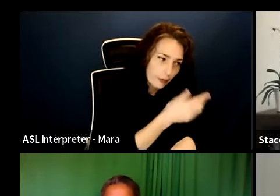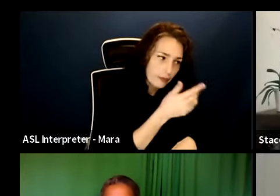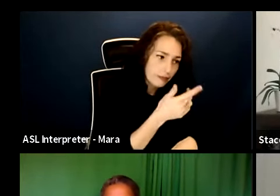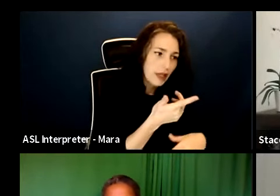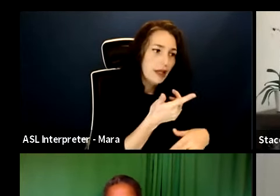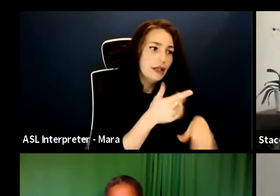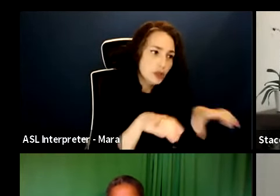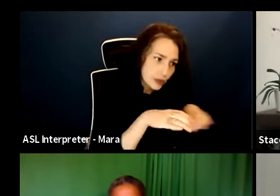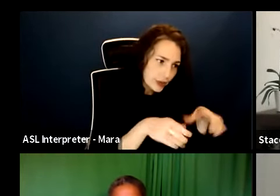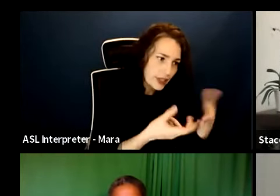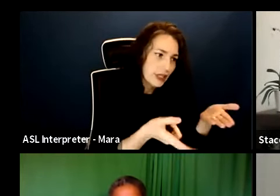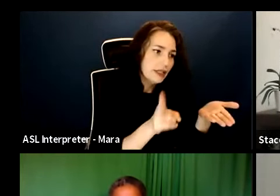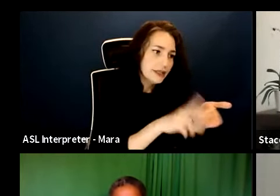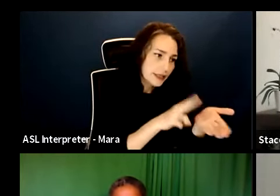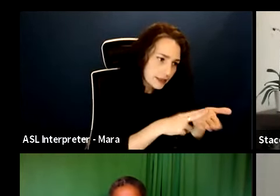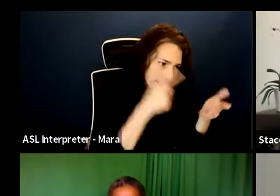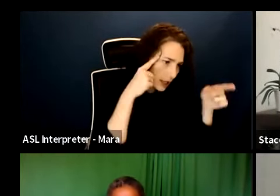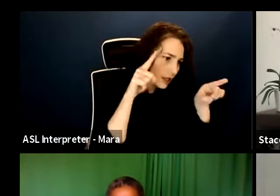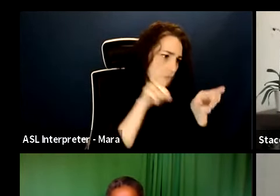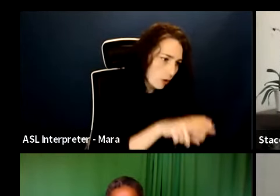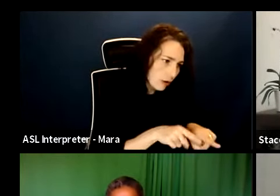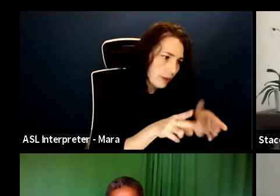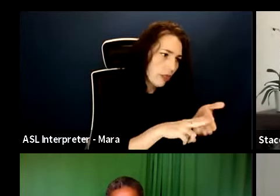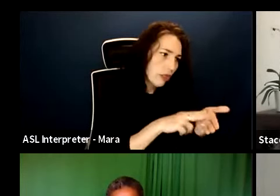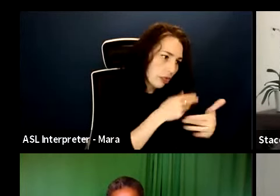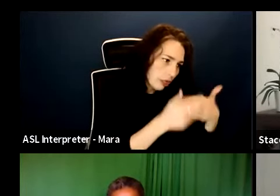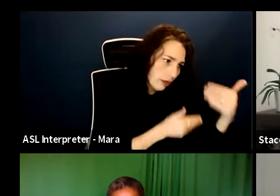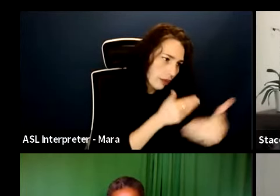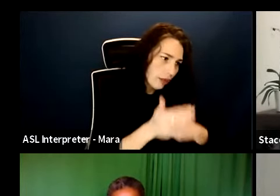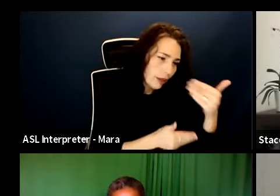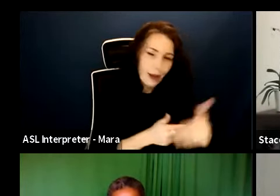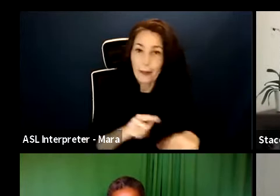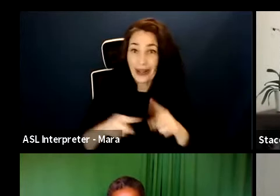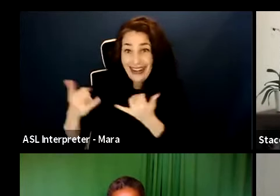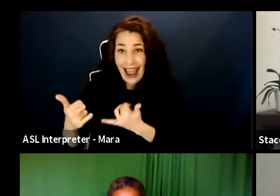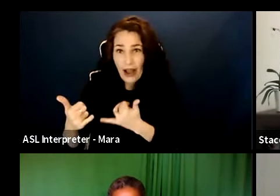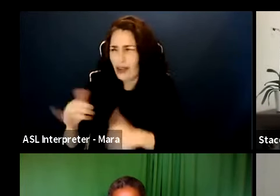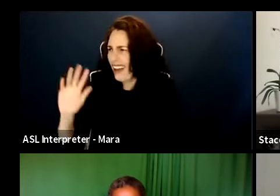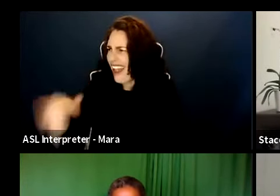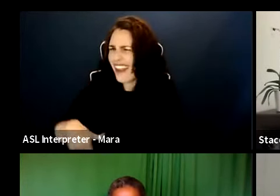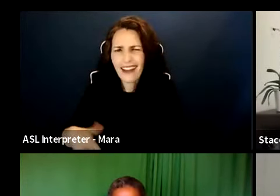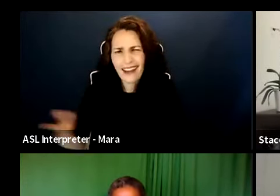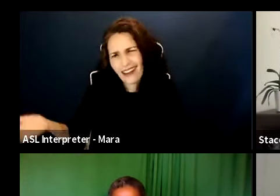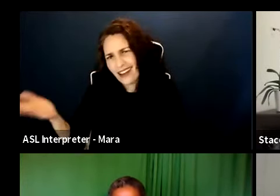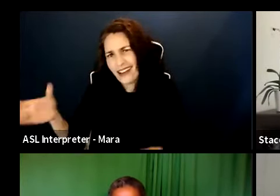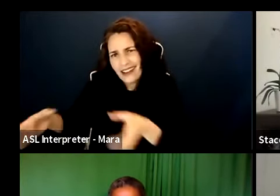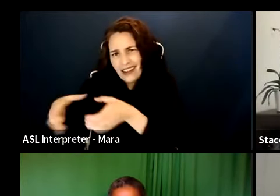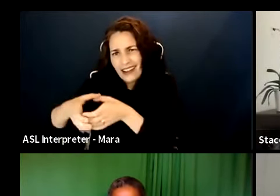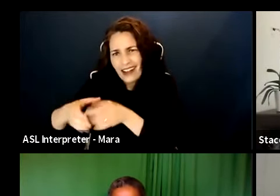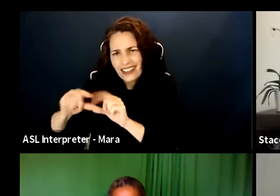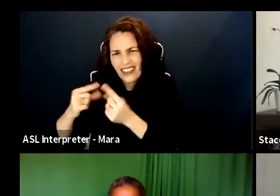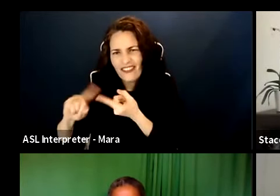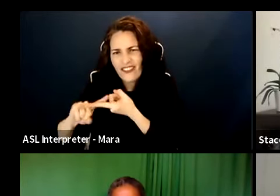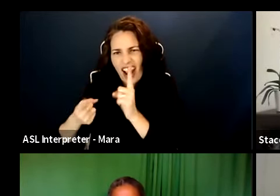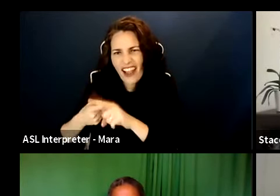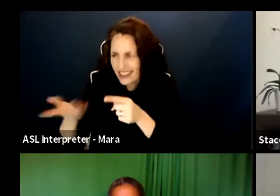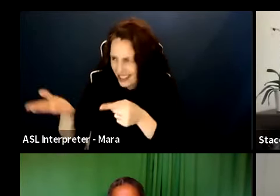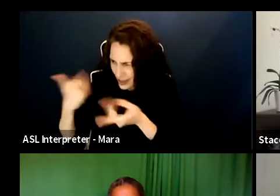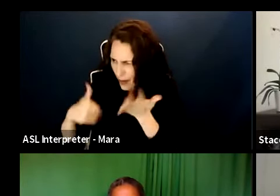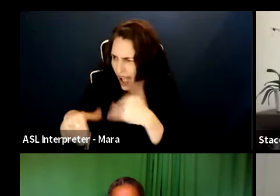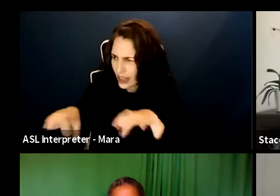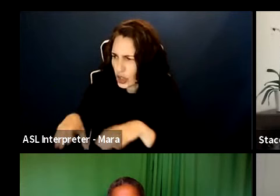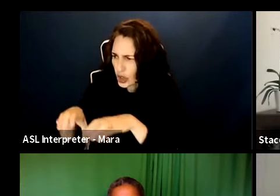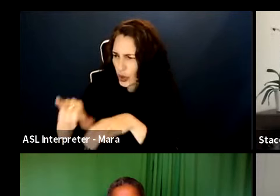signatory, the agreement process. This allows you to say like, Hey, I got a group of friends together. Let's do this. And it allows